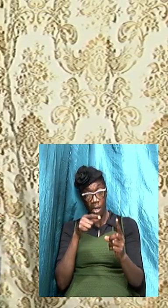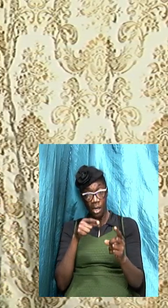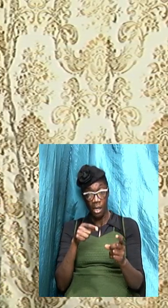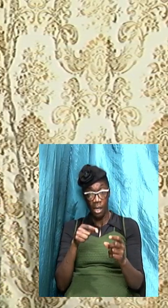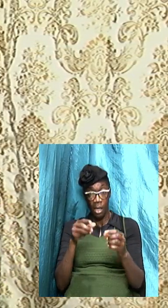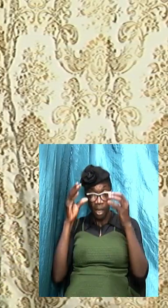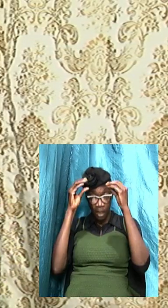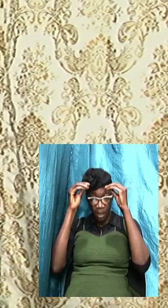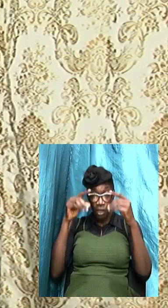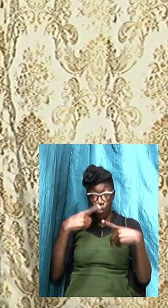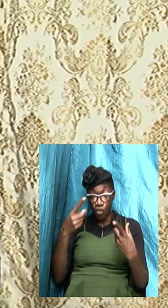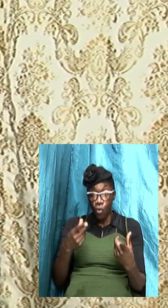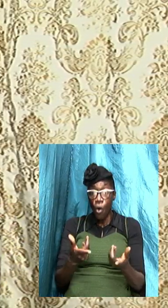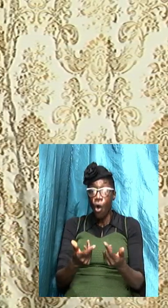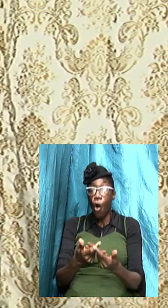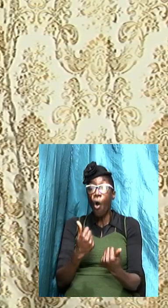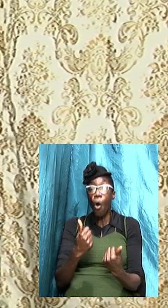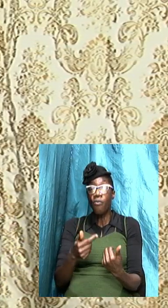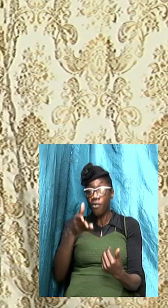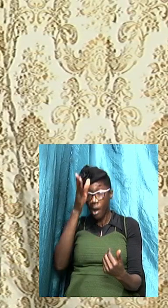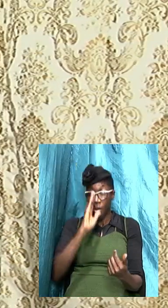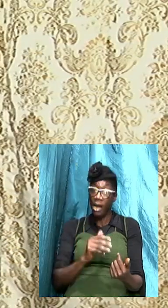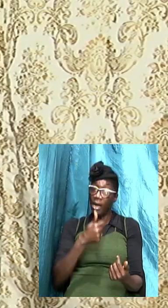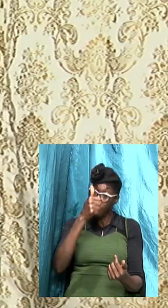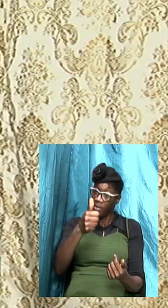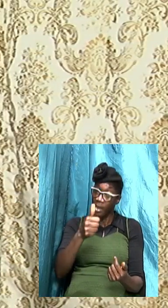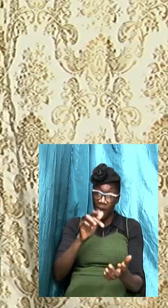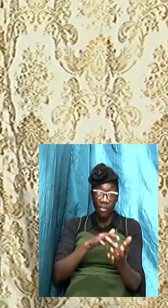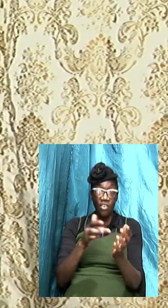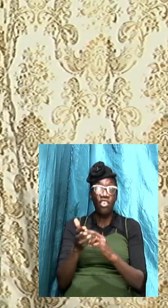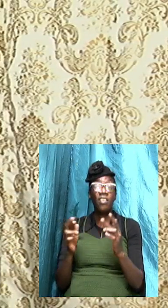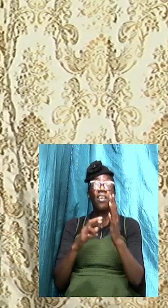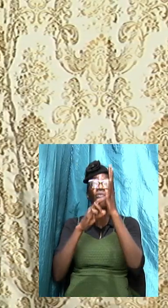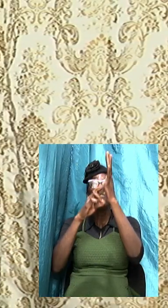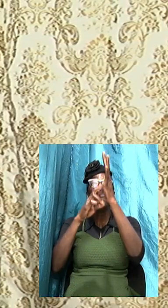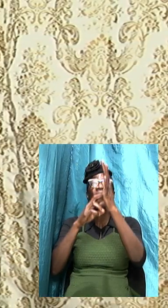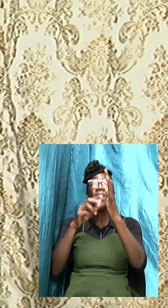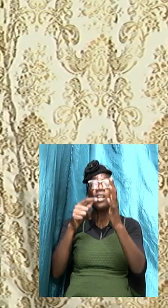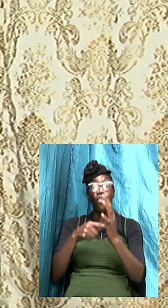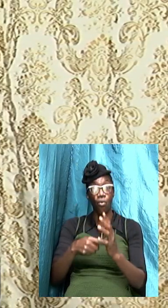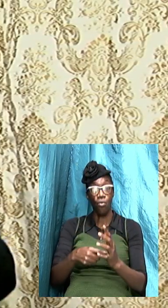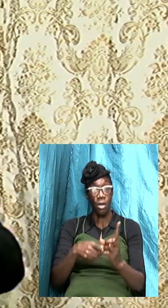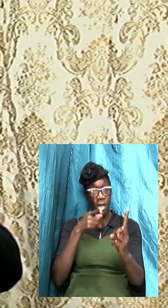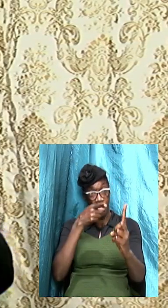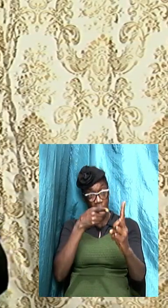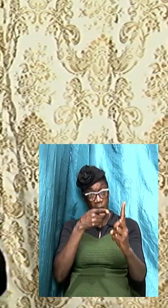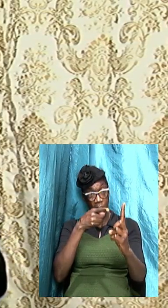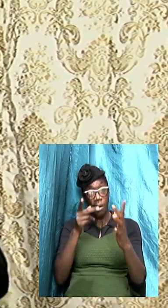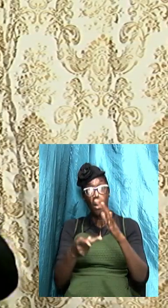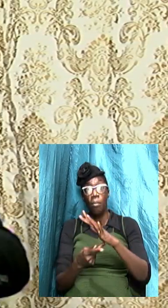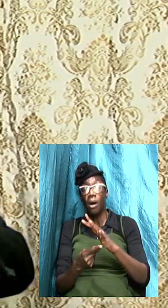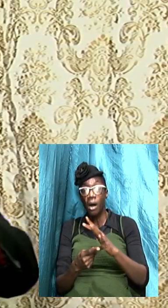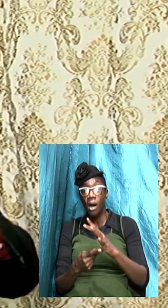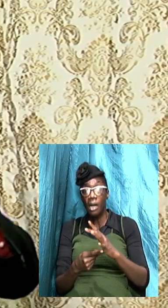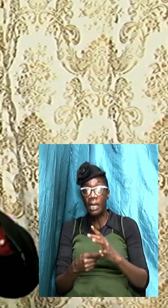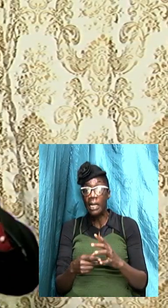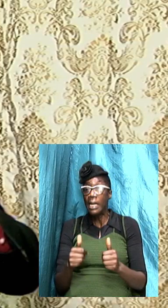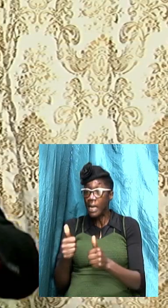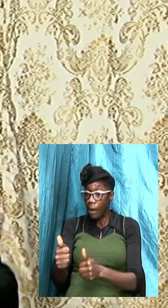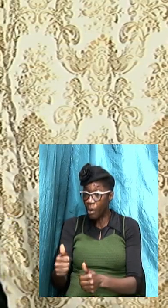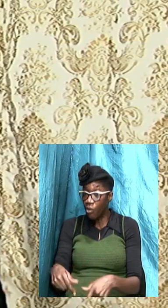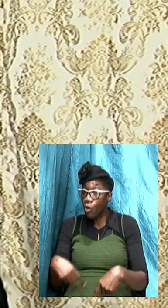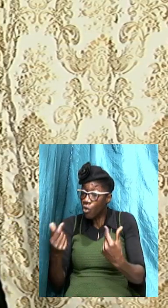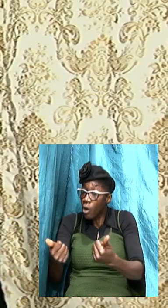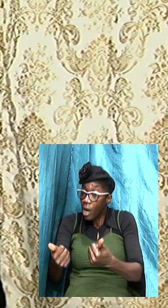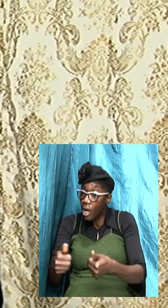from the God himself Jesus Christ reveal it to me know what the apostle Paul did he went to the other apostles and he said